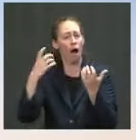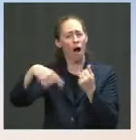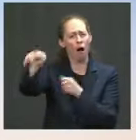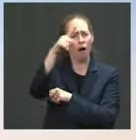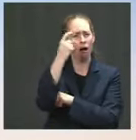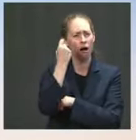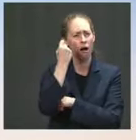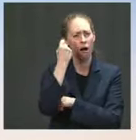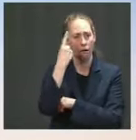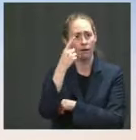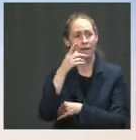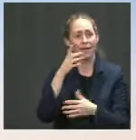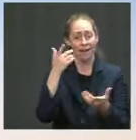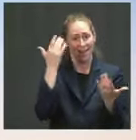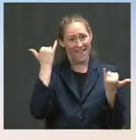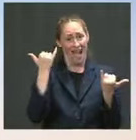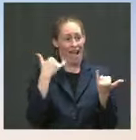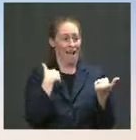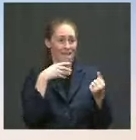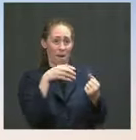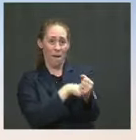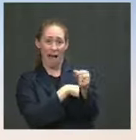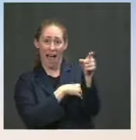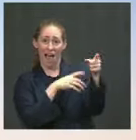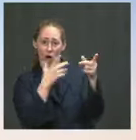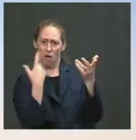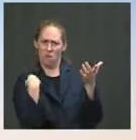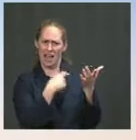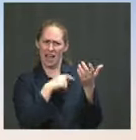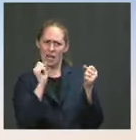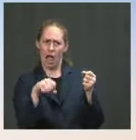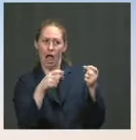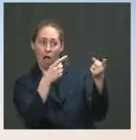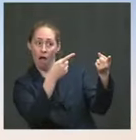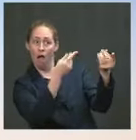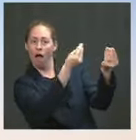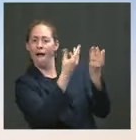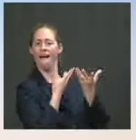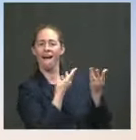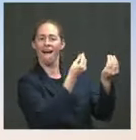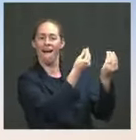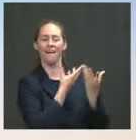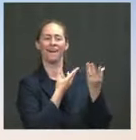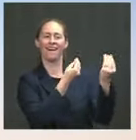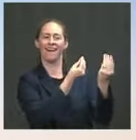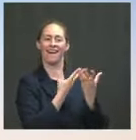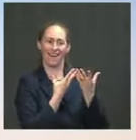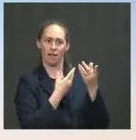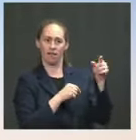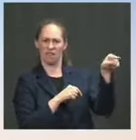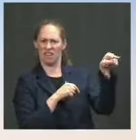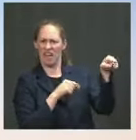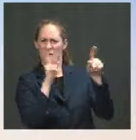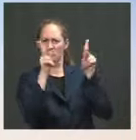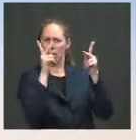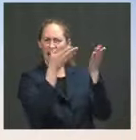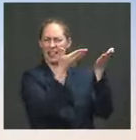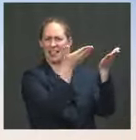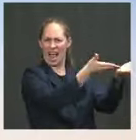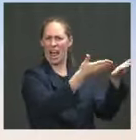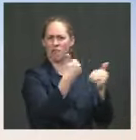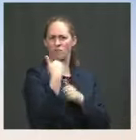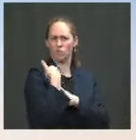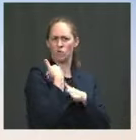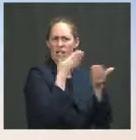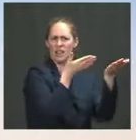adjustments as they see fit, when they see fit. That includes changes to the footprint to that end. They confirmed last night, I believe it was, that